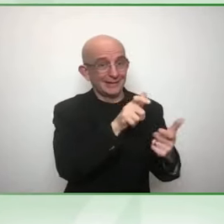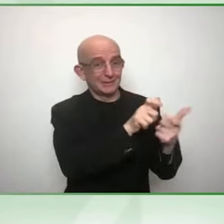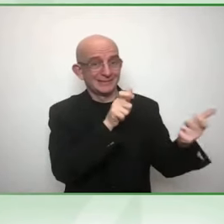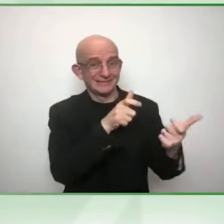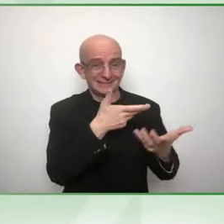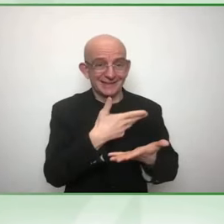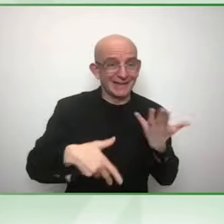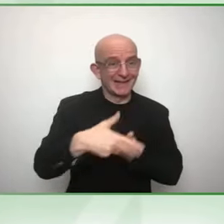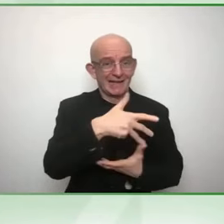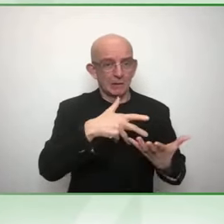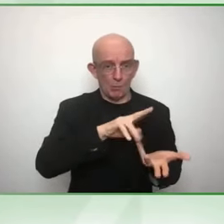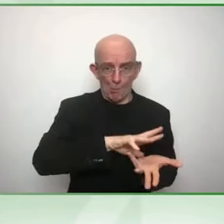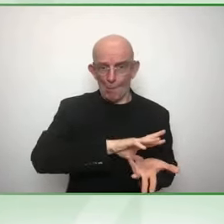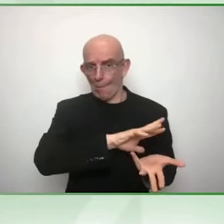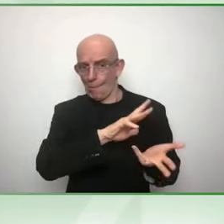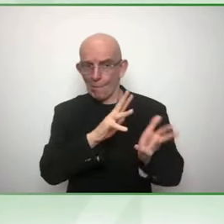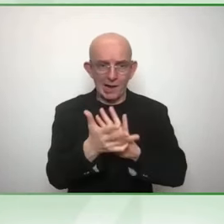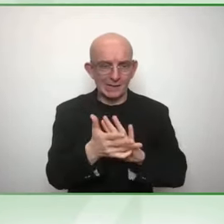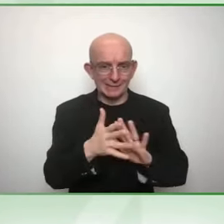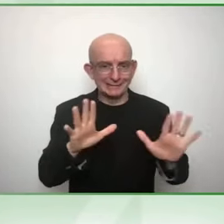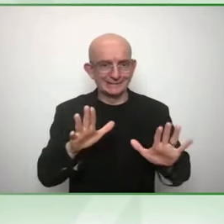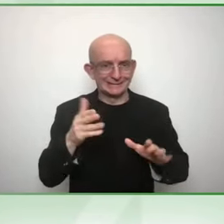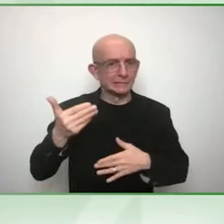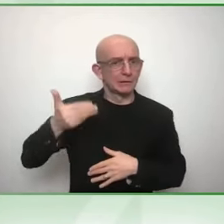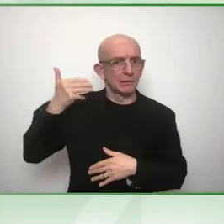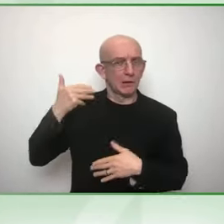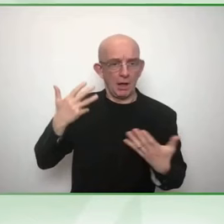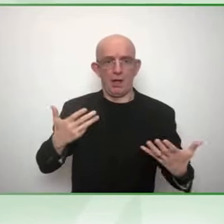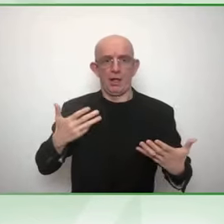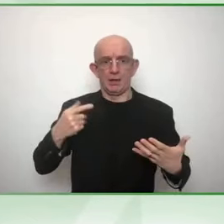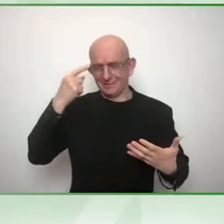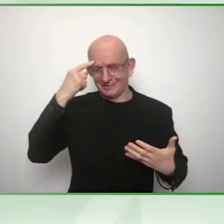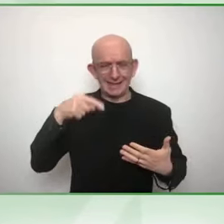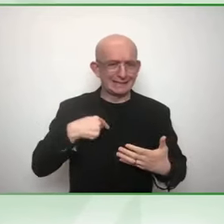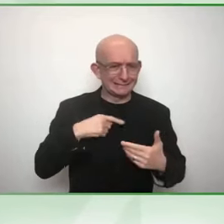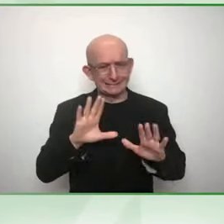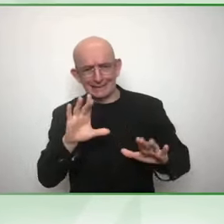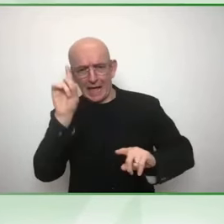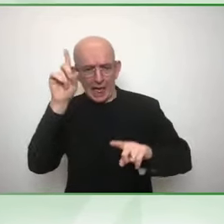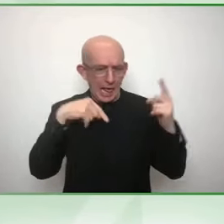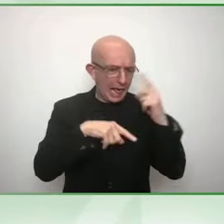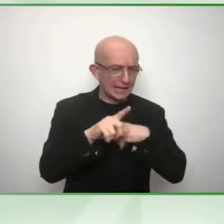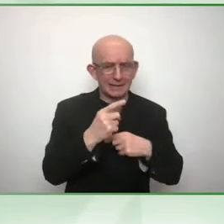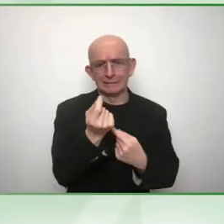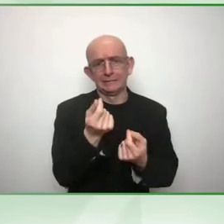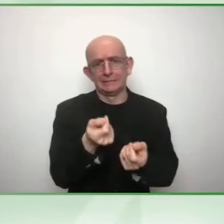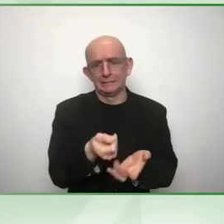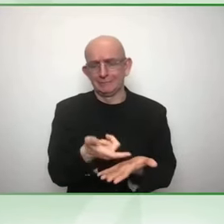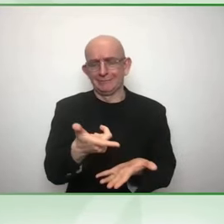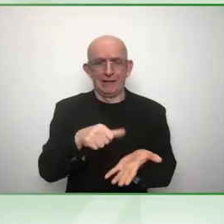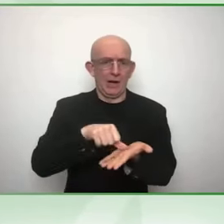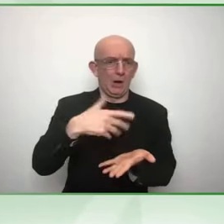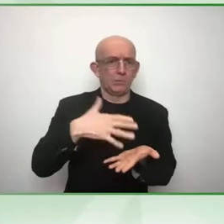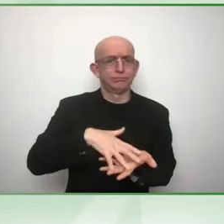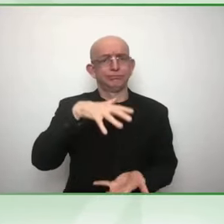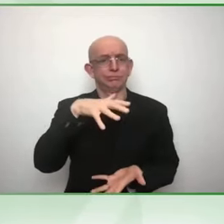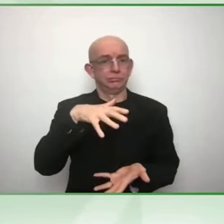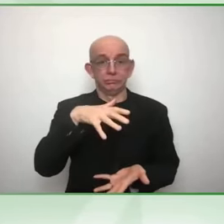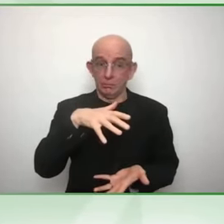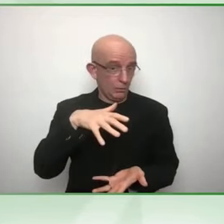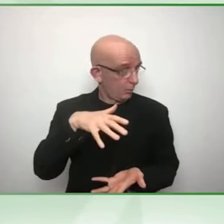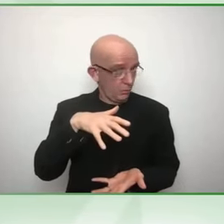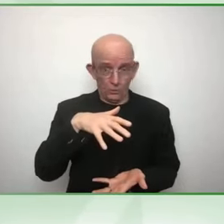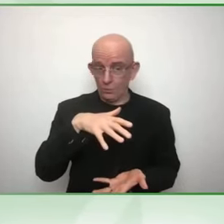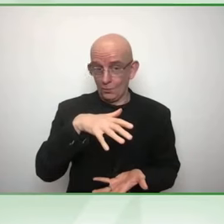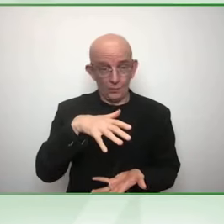were able to adapt quicker had been inclusive disability from the outset. So my challenge in this conversation is for